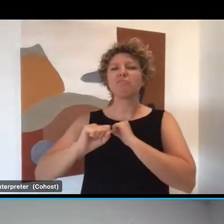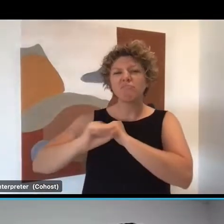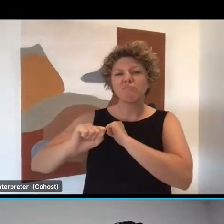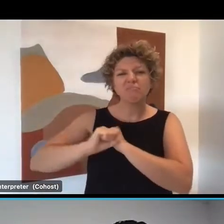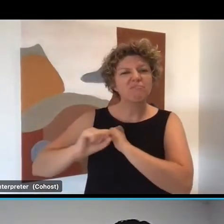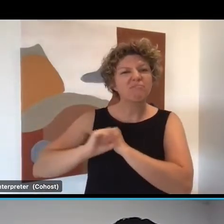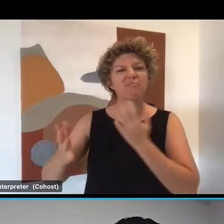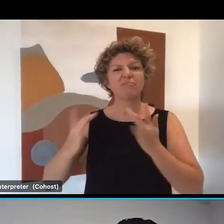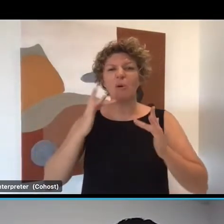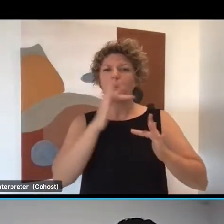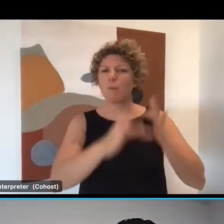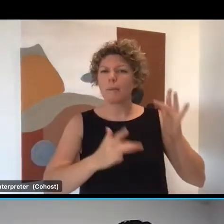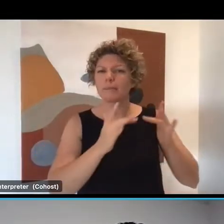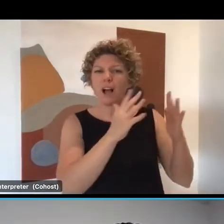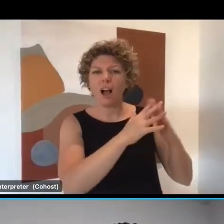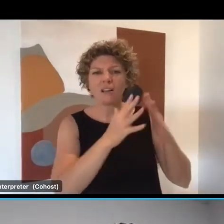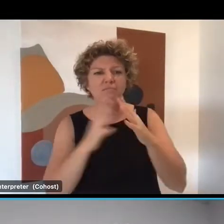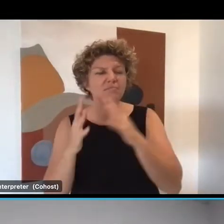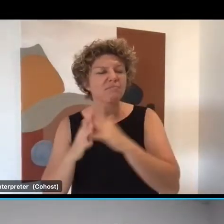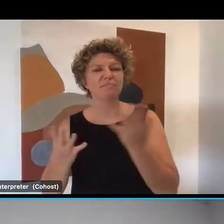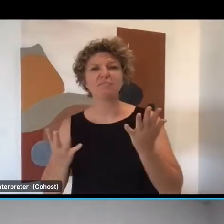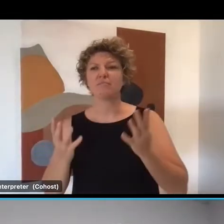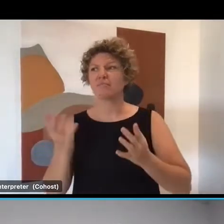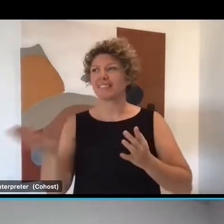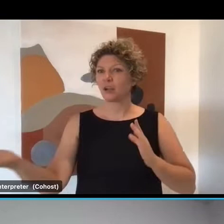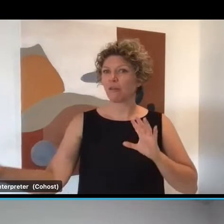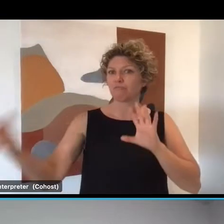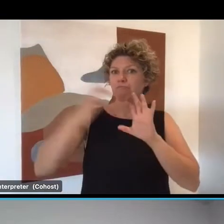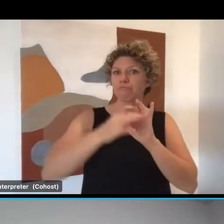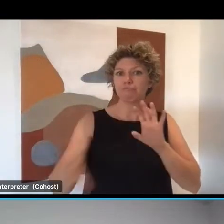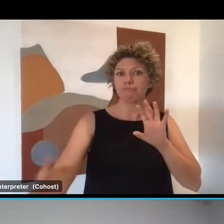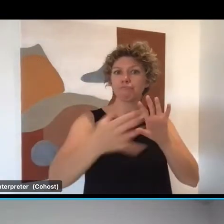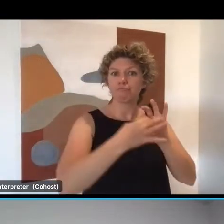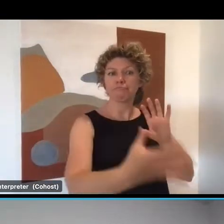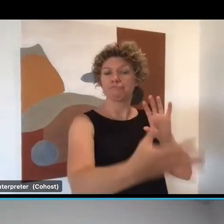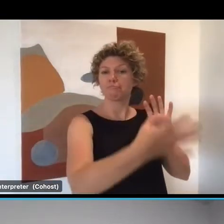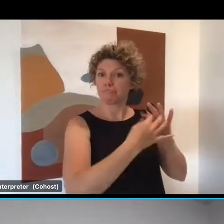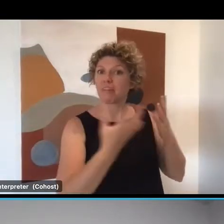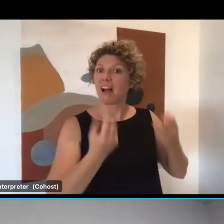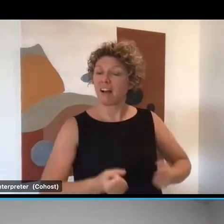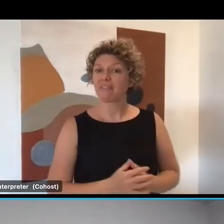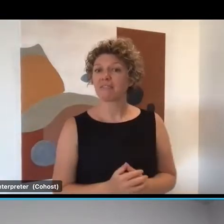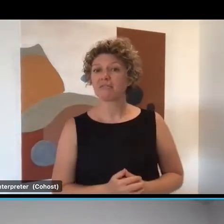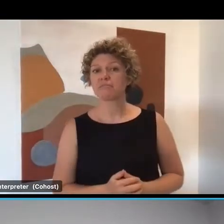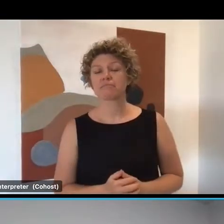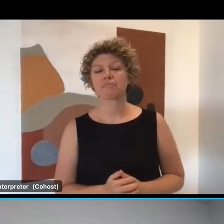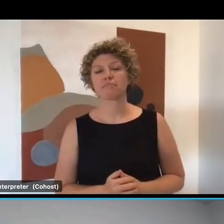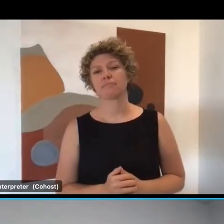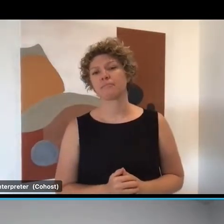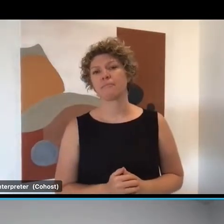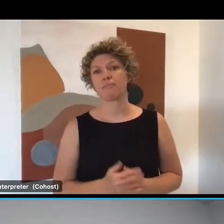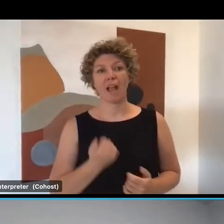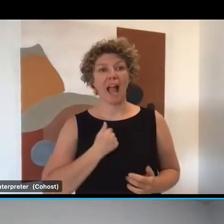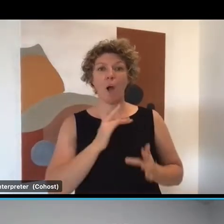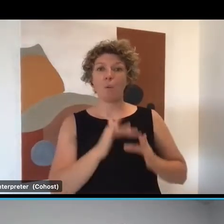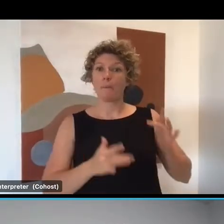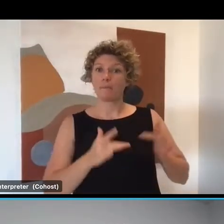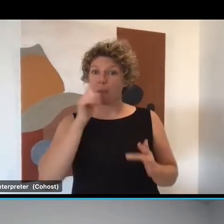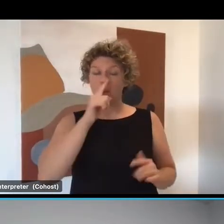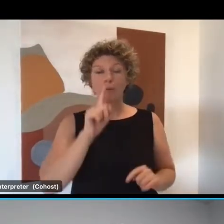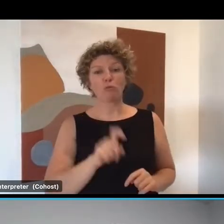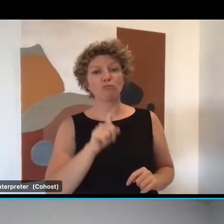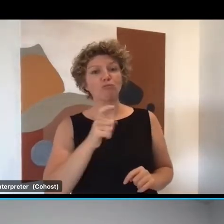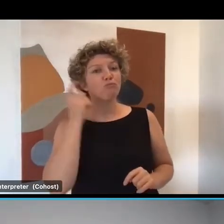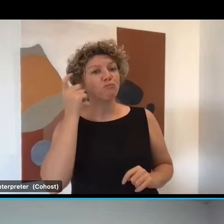just our website alone has had some hits. David we're some organic hits around 200 now, and we've had about